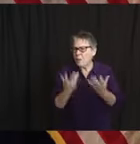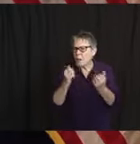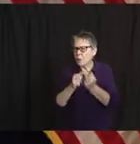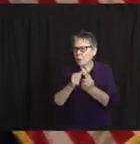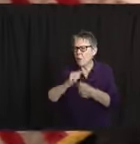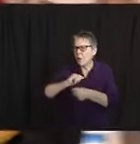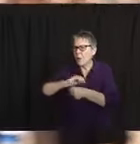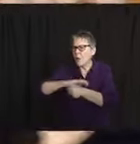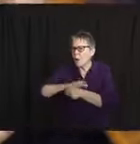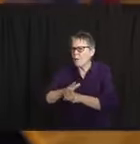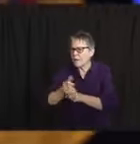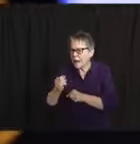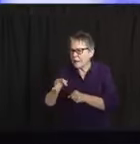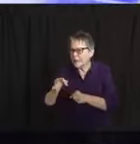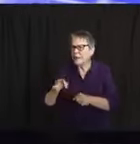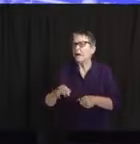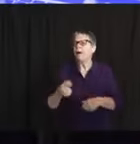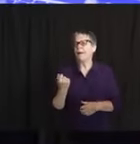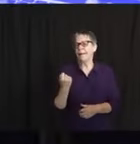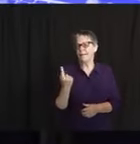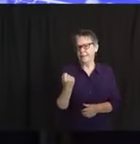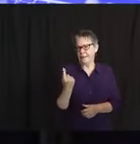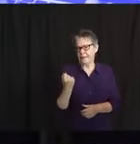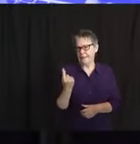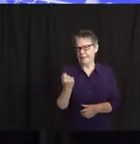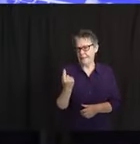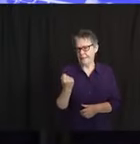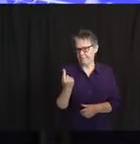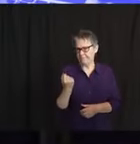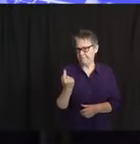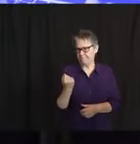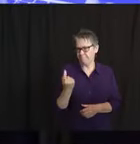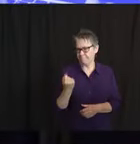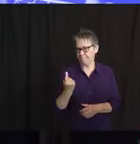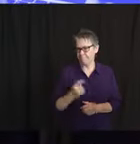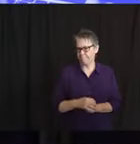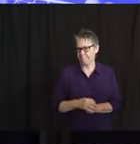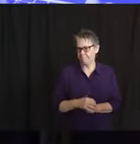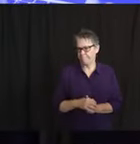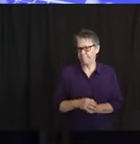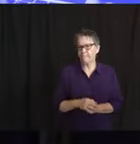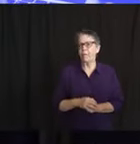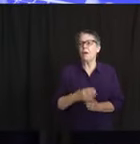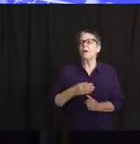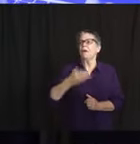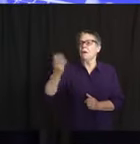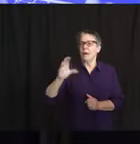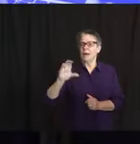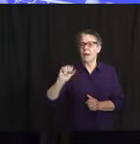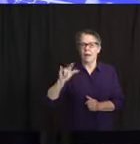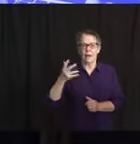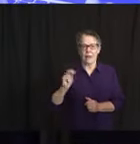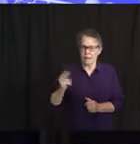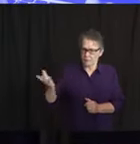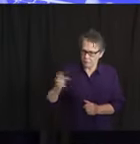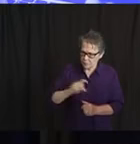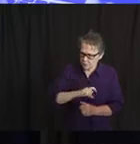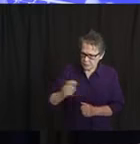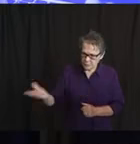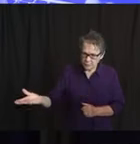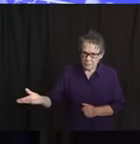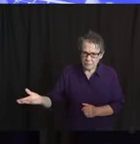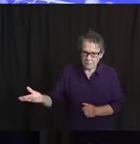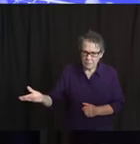he wants to add anything? And I talked to Matt prior to this morning. Beyond the law enforcement measures that are being taken, we are,